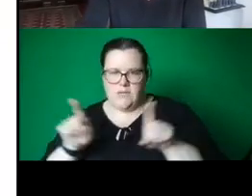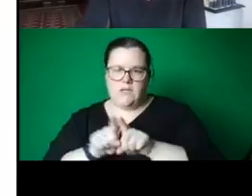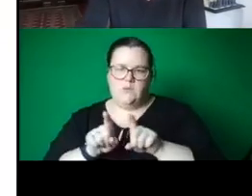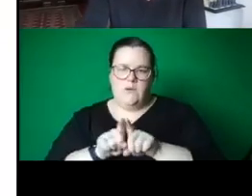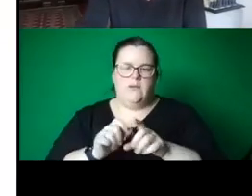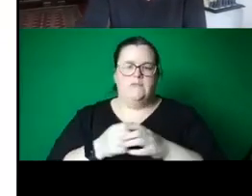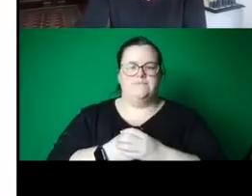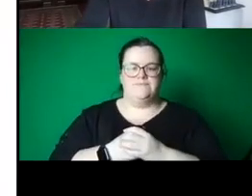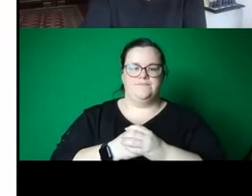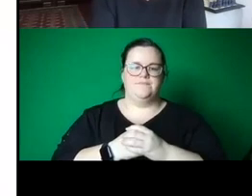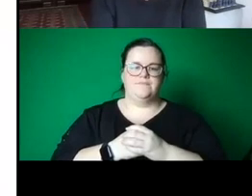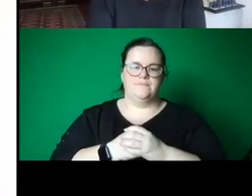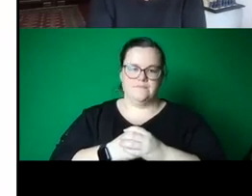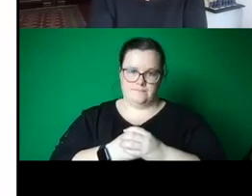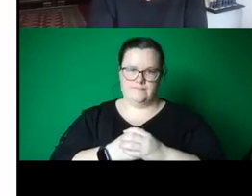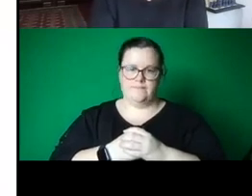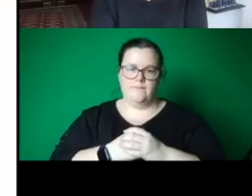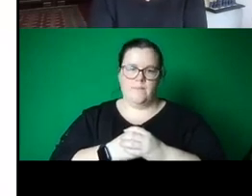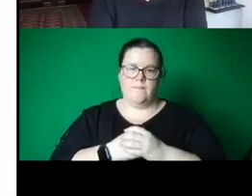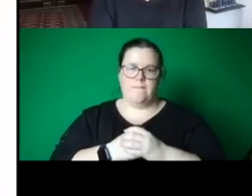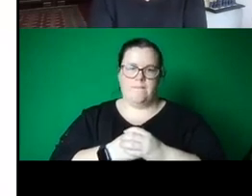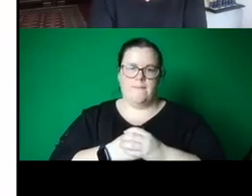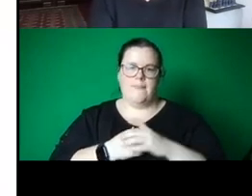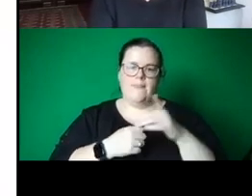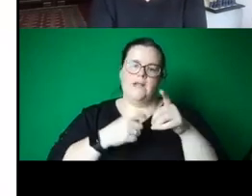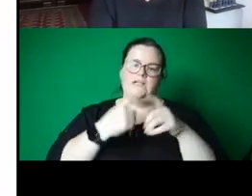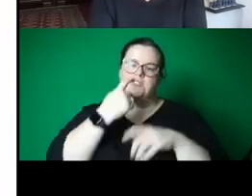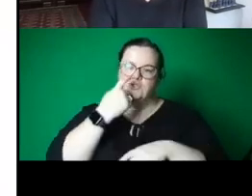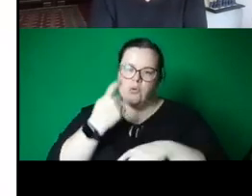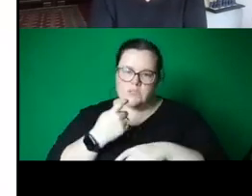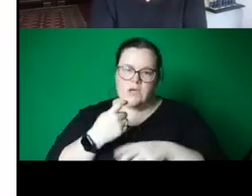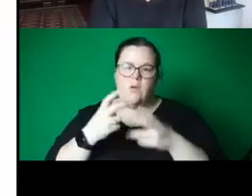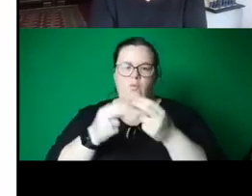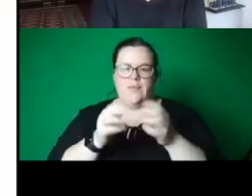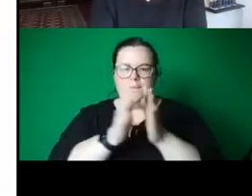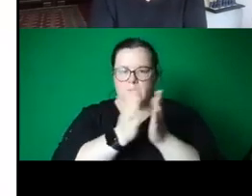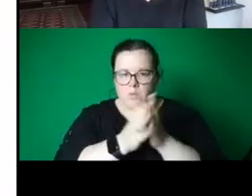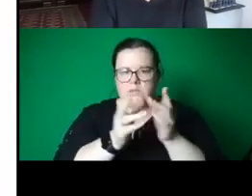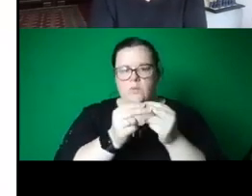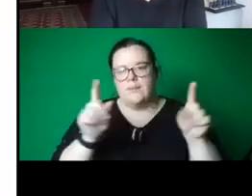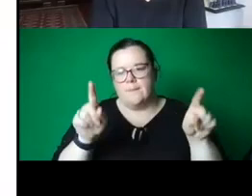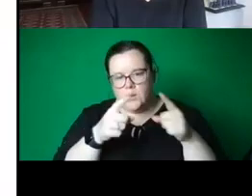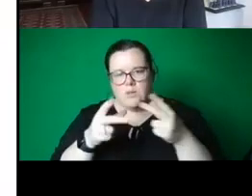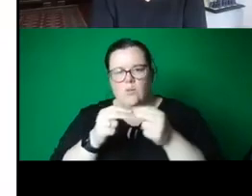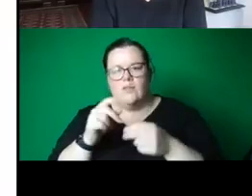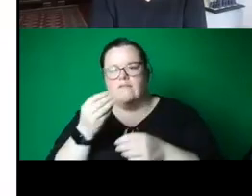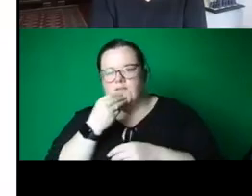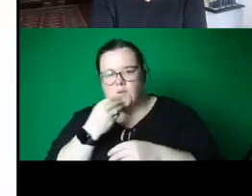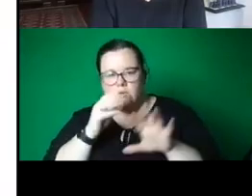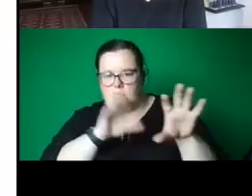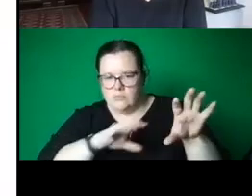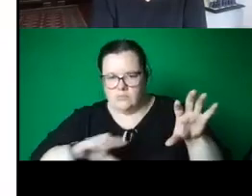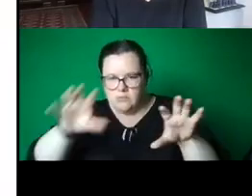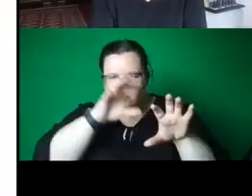The sculptures, books, people, food and music here gain an equal value. It feels surreal, evocative and